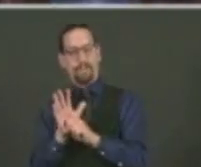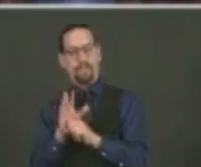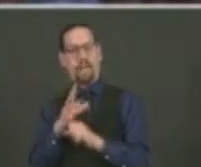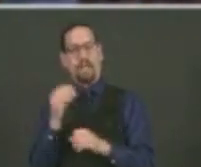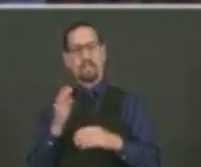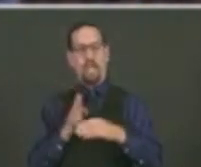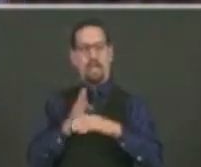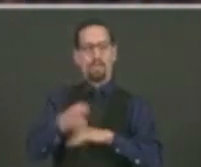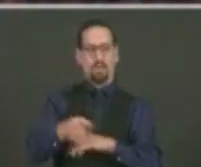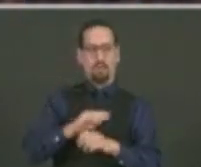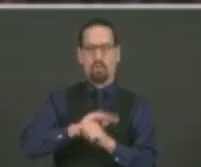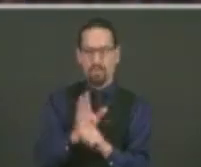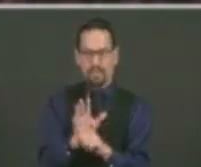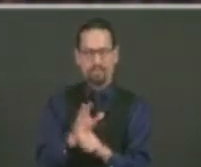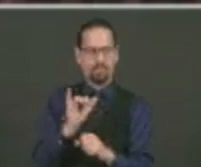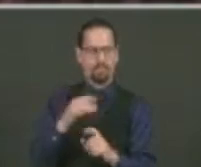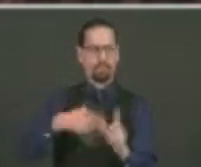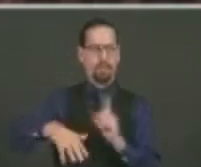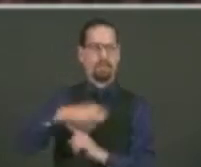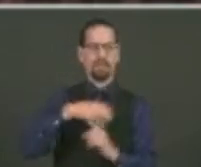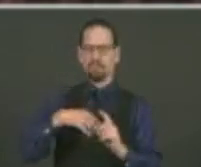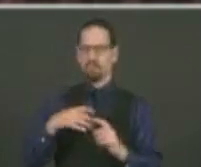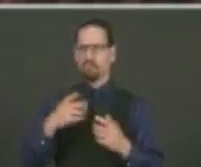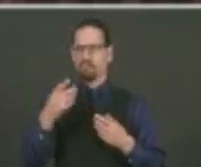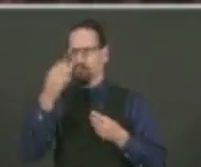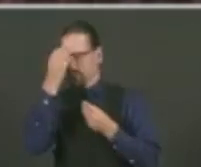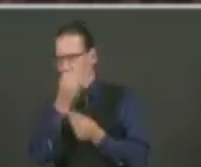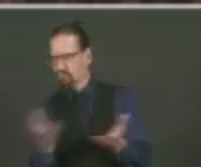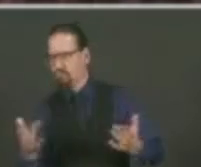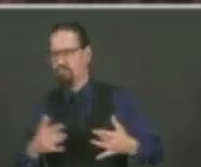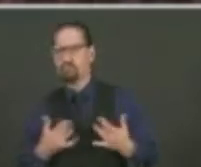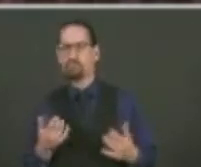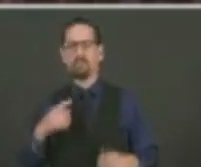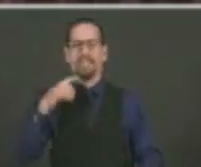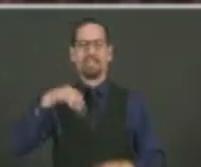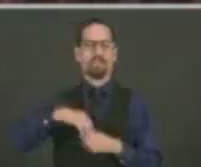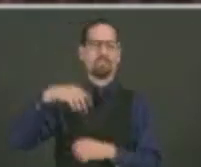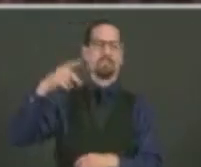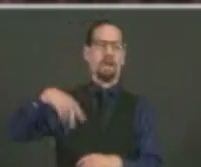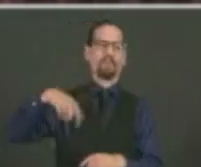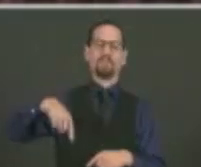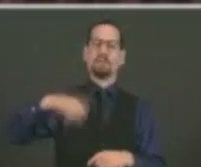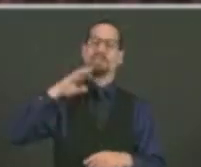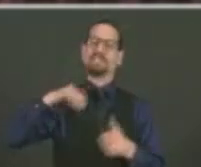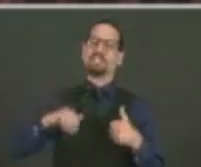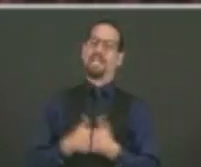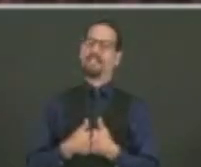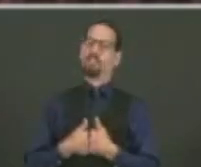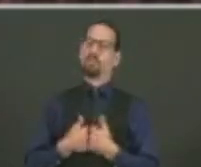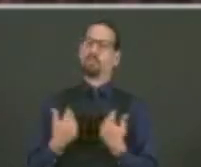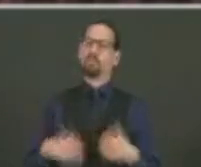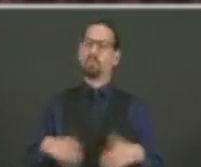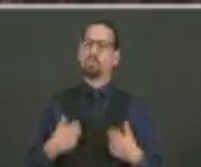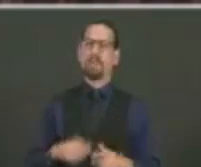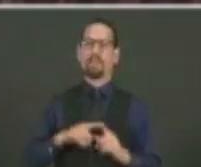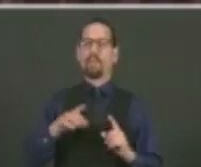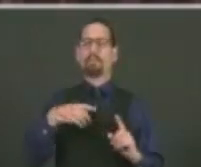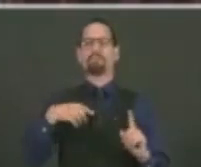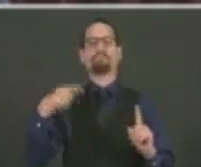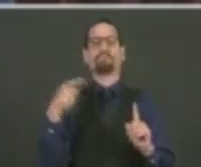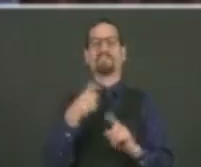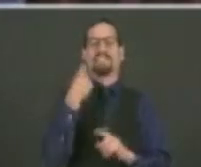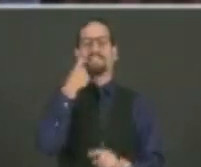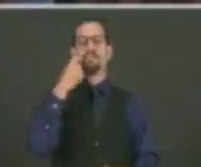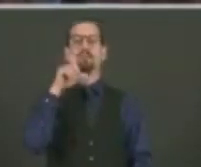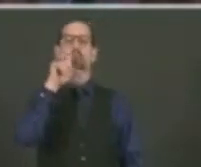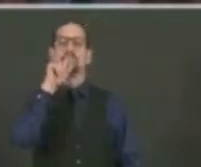I'm not even talking about a school system like Providence, which is a challenge. But in this case, I'm talking about a tweet that went out from the Bristol Warren